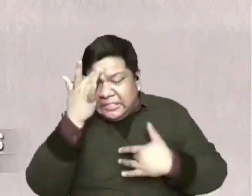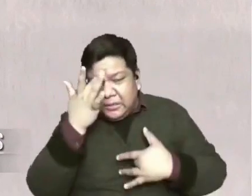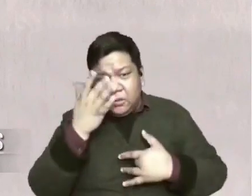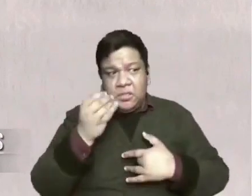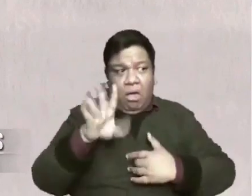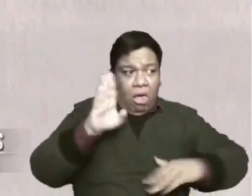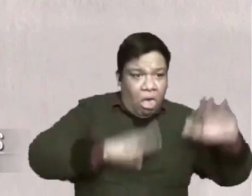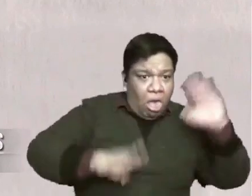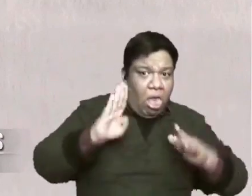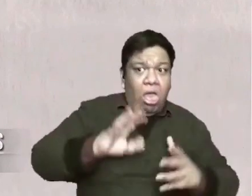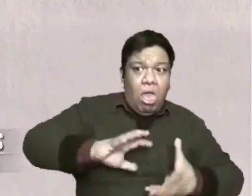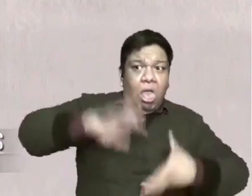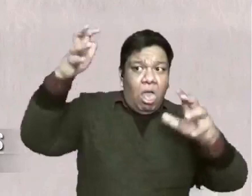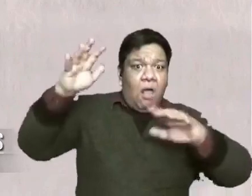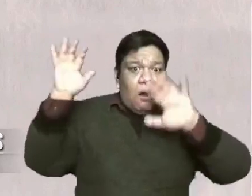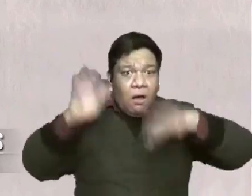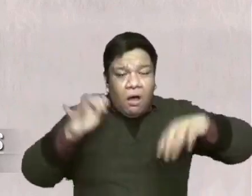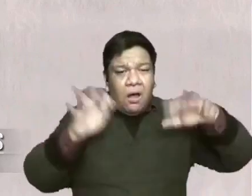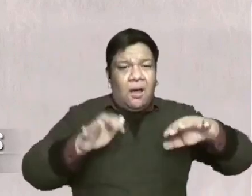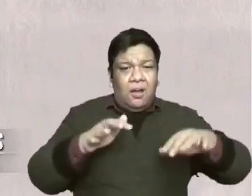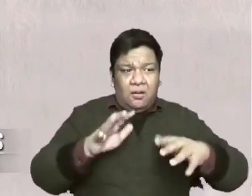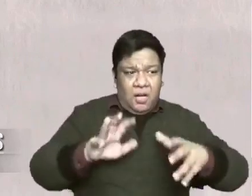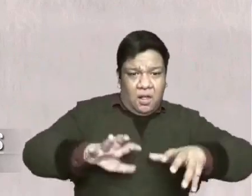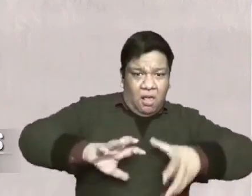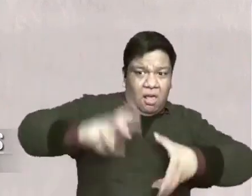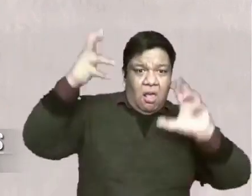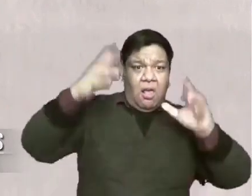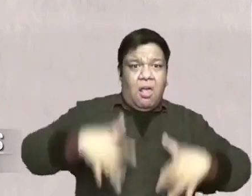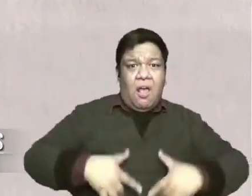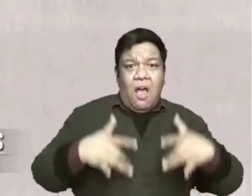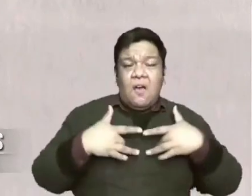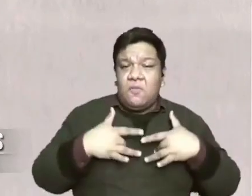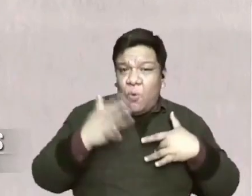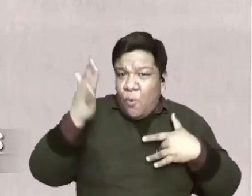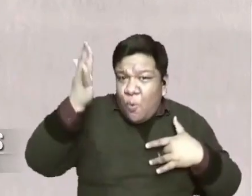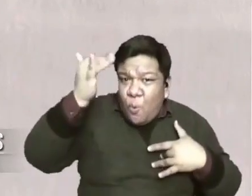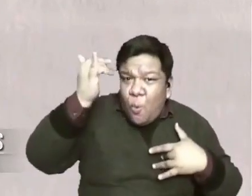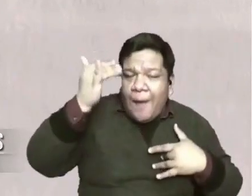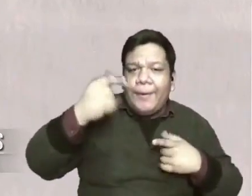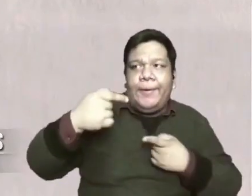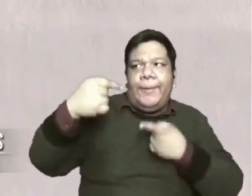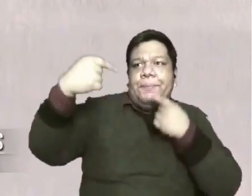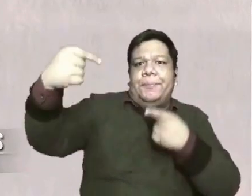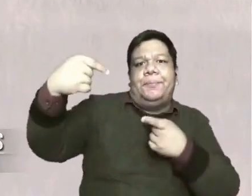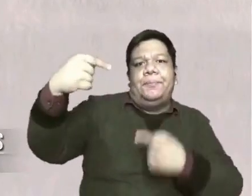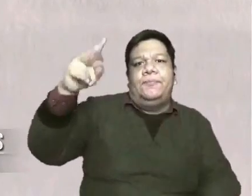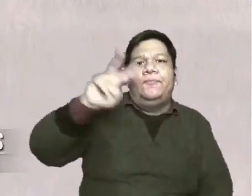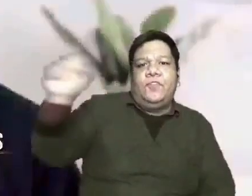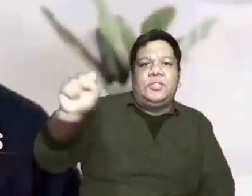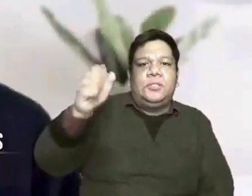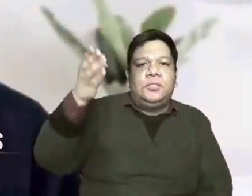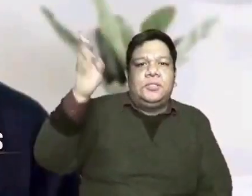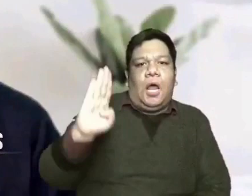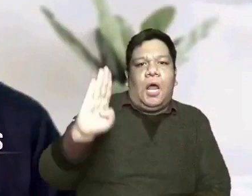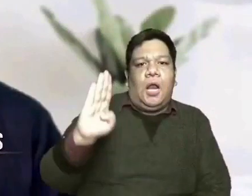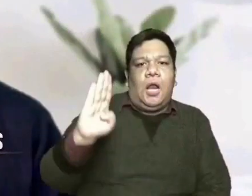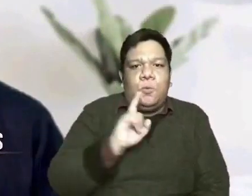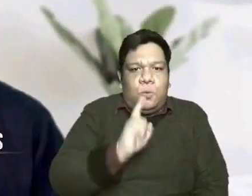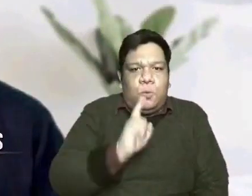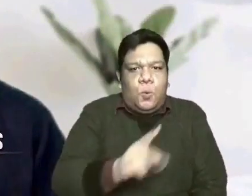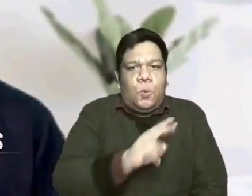o ano pa mang mga sakuna. Ang dahilan kung bakit magulo ang buhay, kundi dahil kaaway tayo ng Diyos.